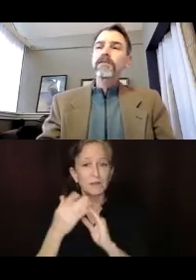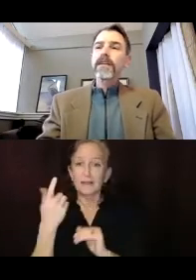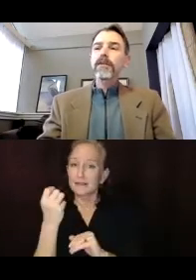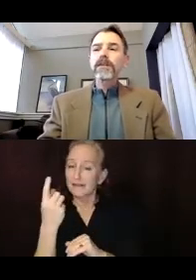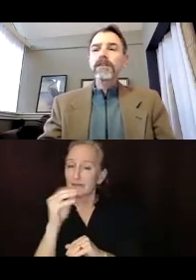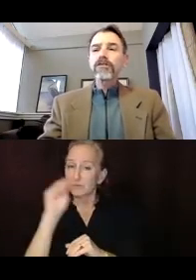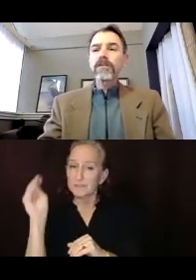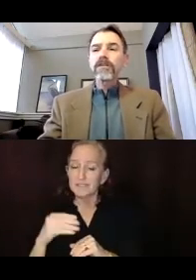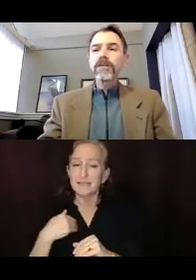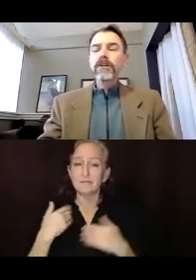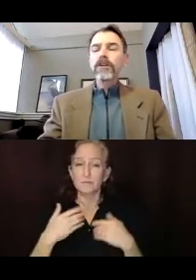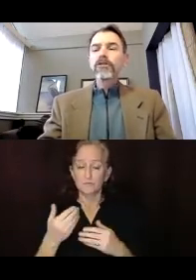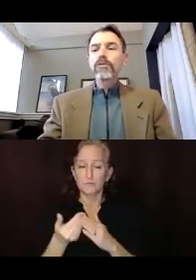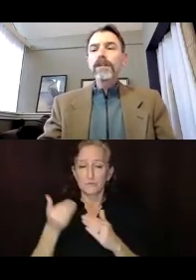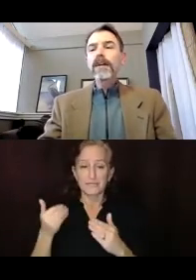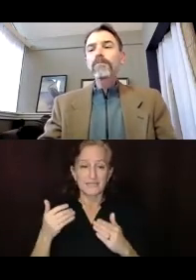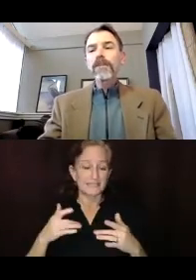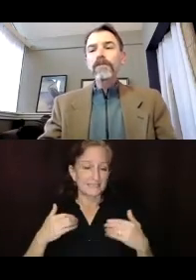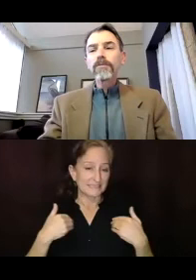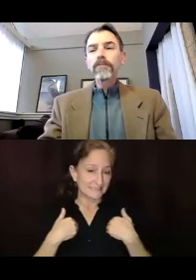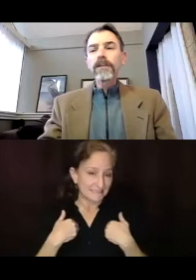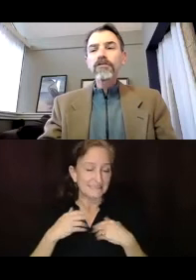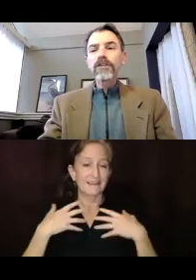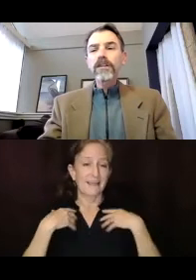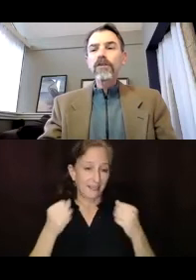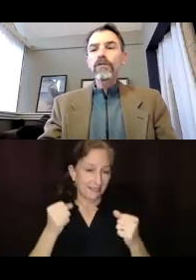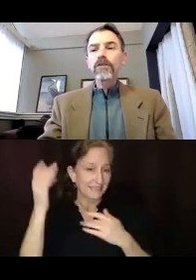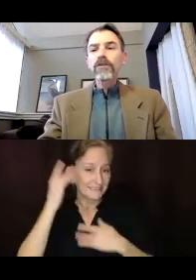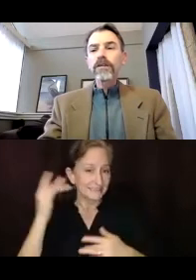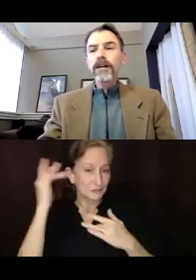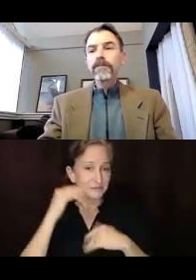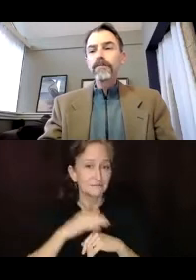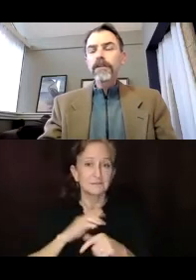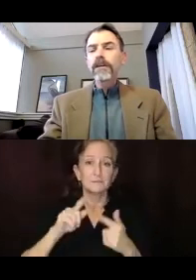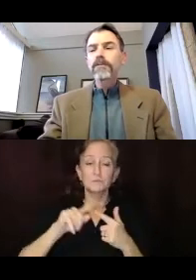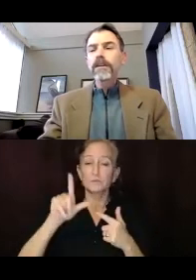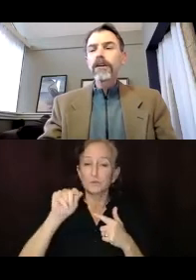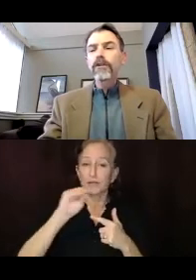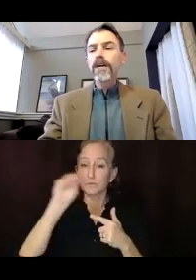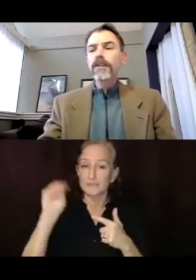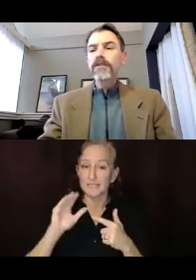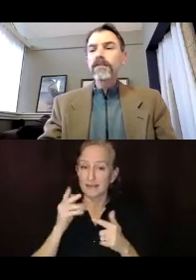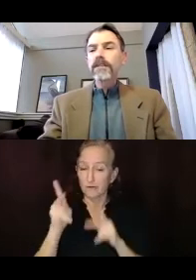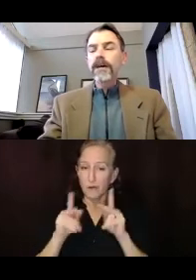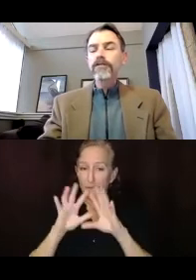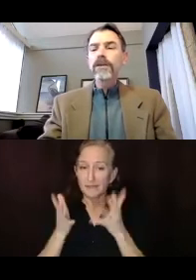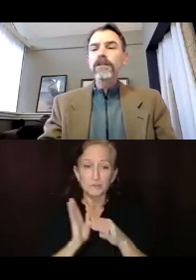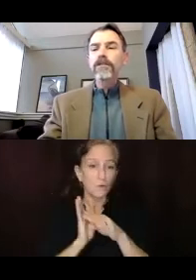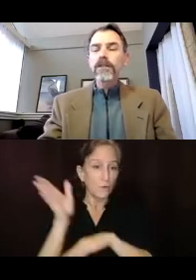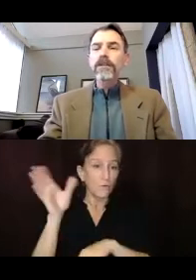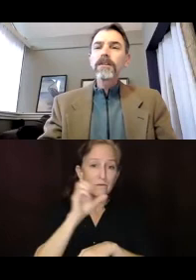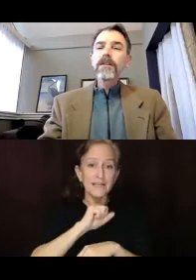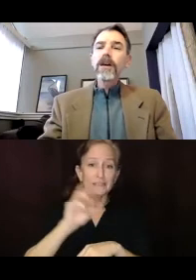has preexisting health conditions. 27% of our population is over, um, it's going to be over age 60 by